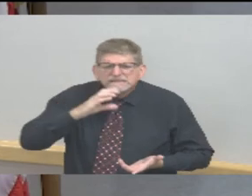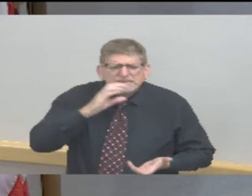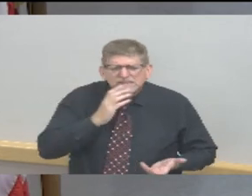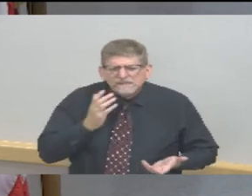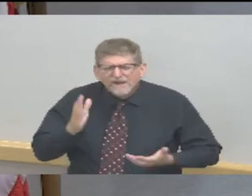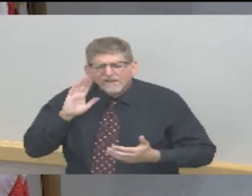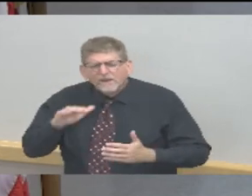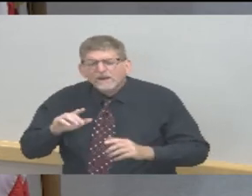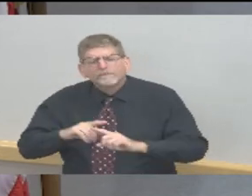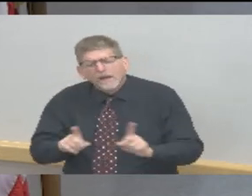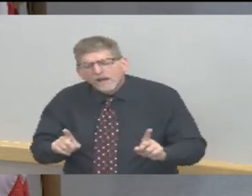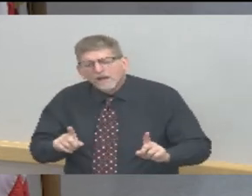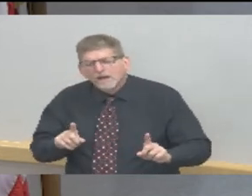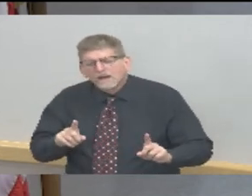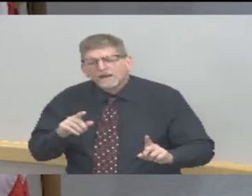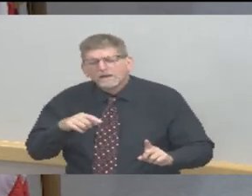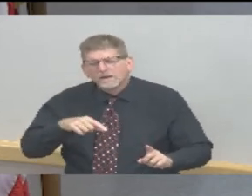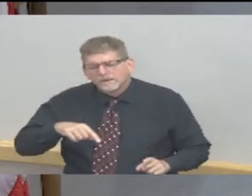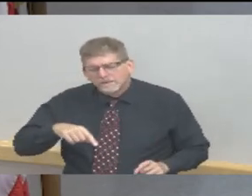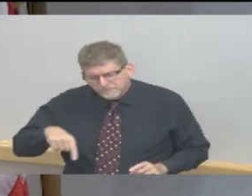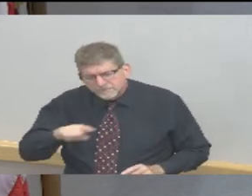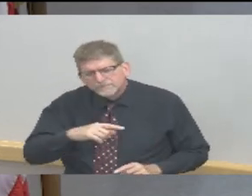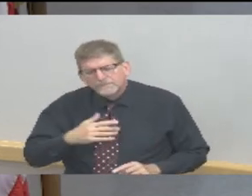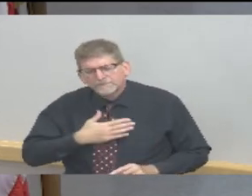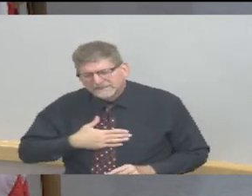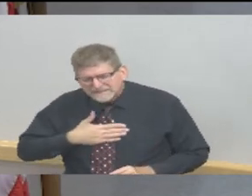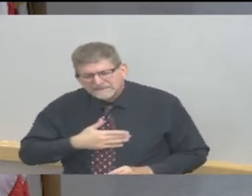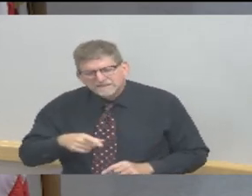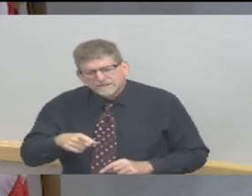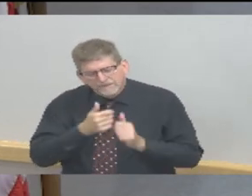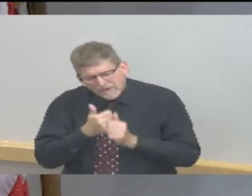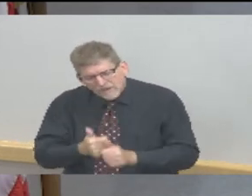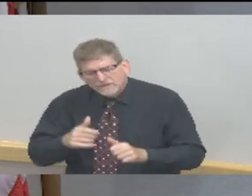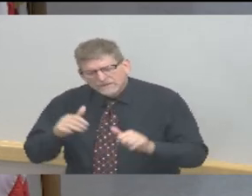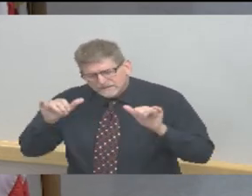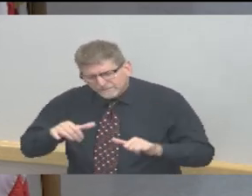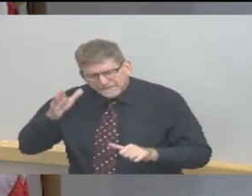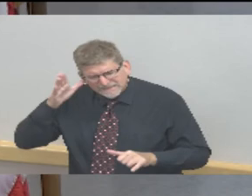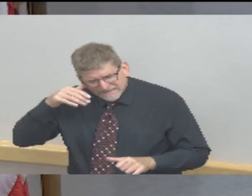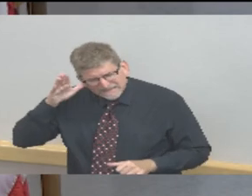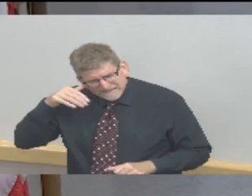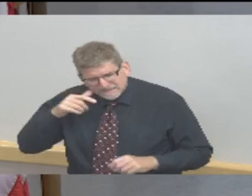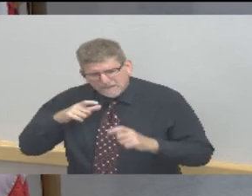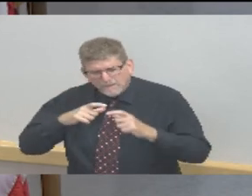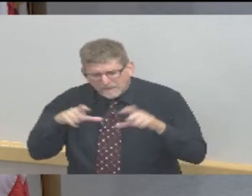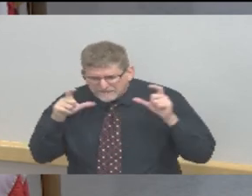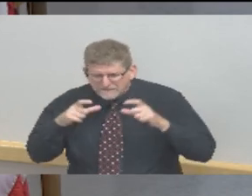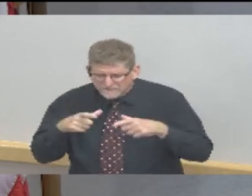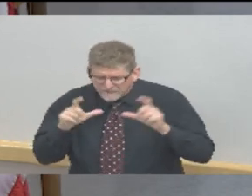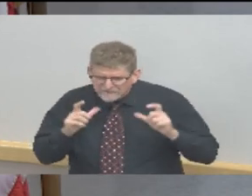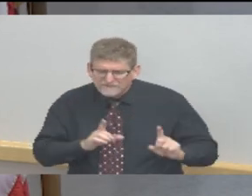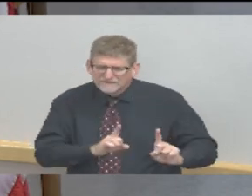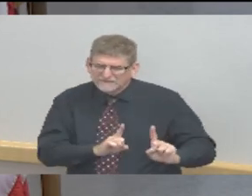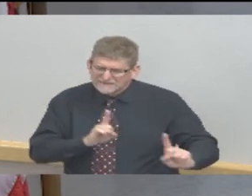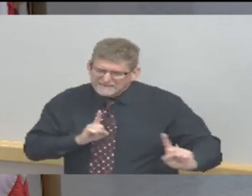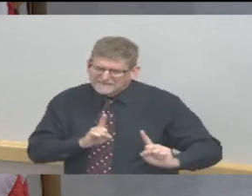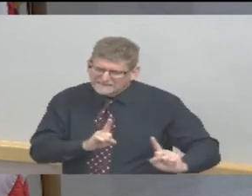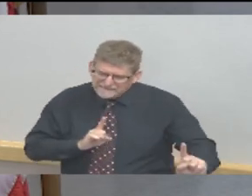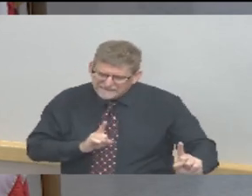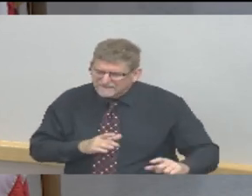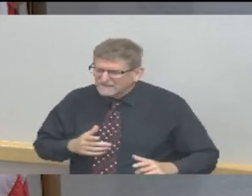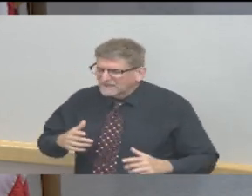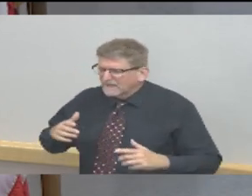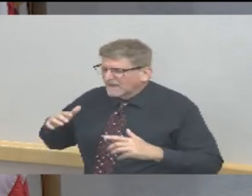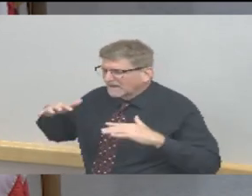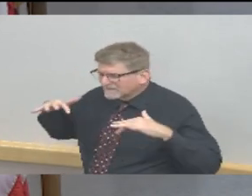and be sure that you are maintaining distance. Stay away from people who are ill obviously and wear a mask